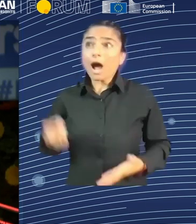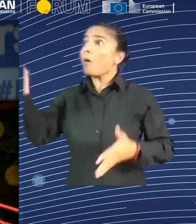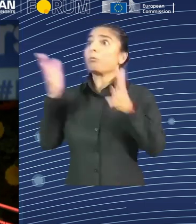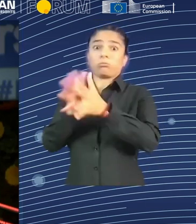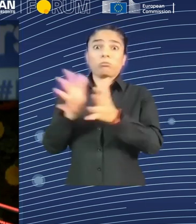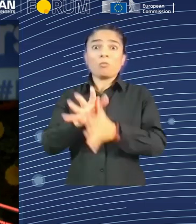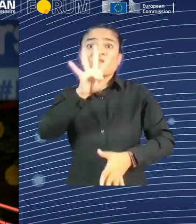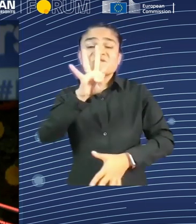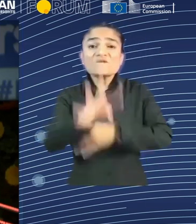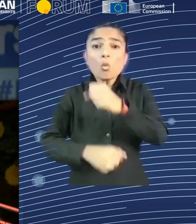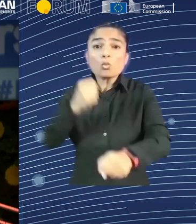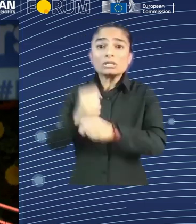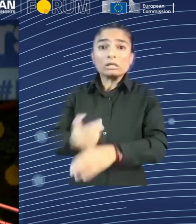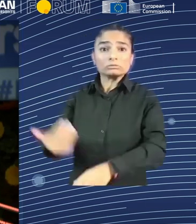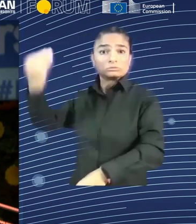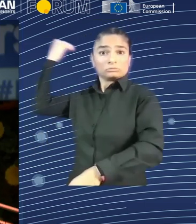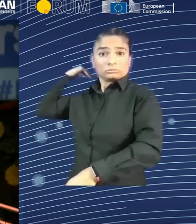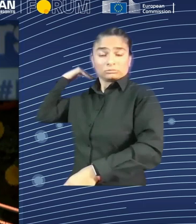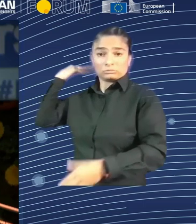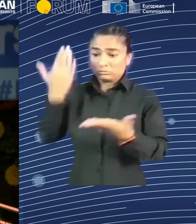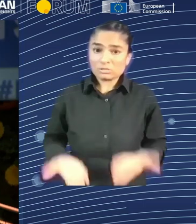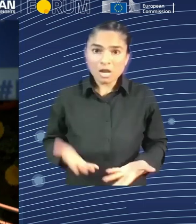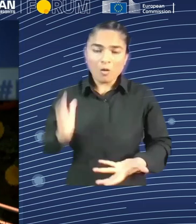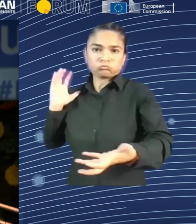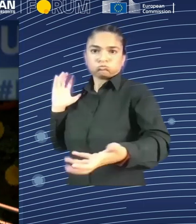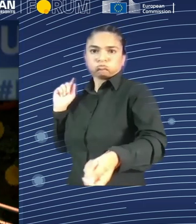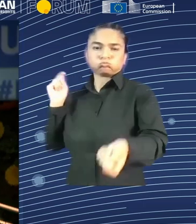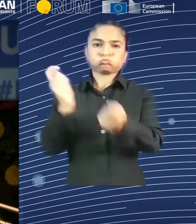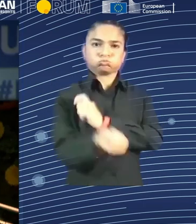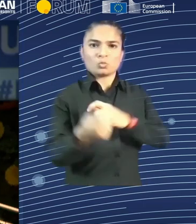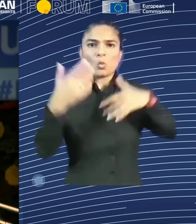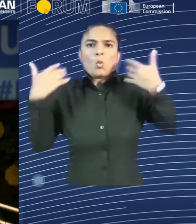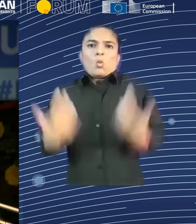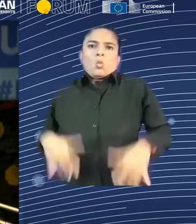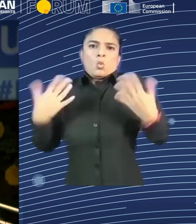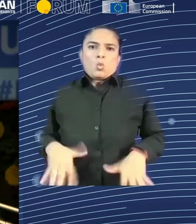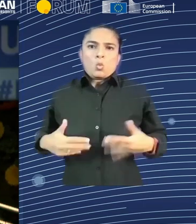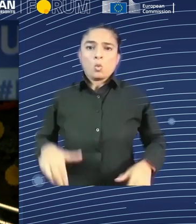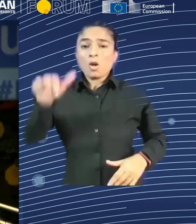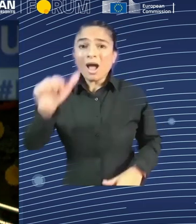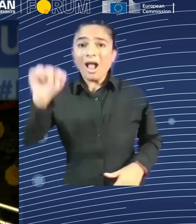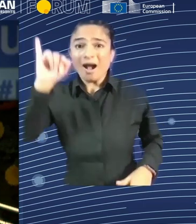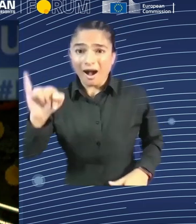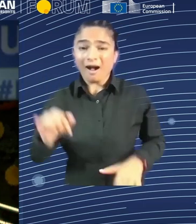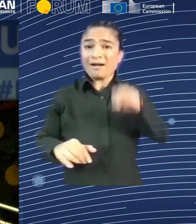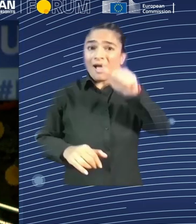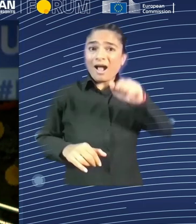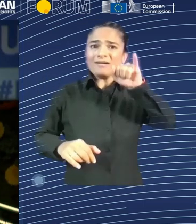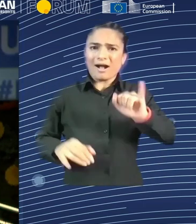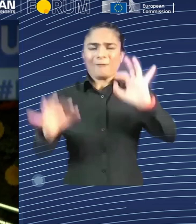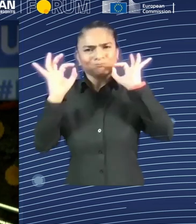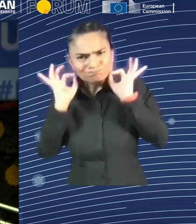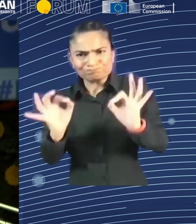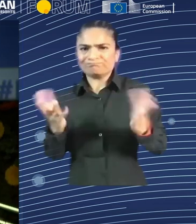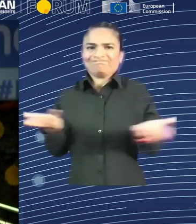And AI, it is about skills. And I would like to come back to the European era of skills, and one of the key themes that I think that we need to